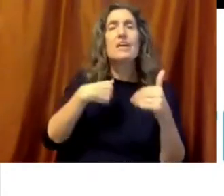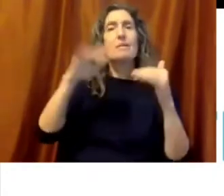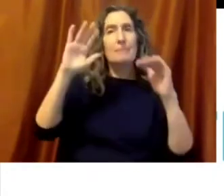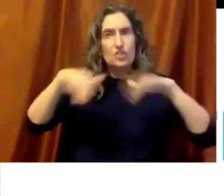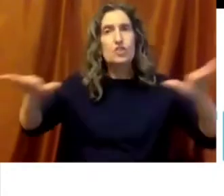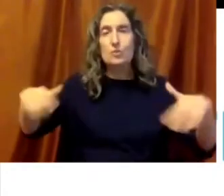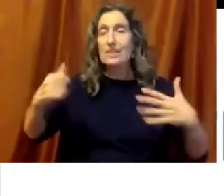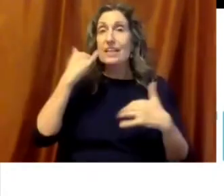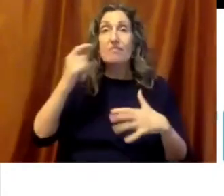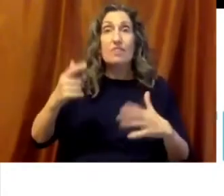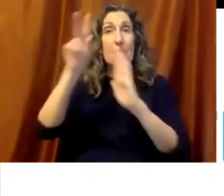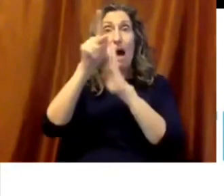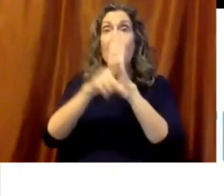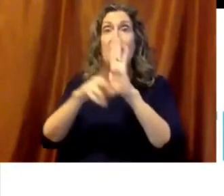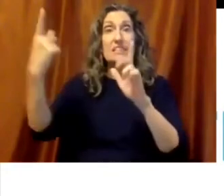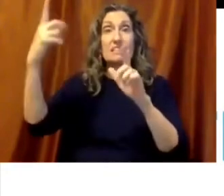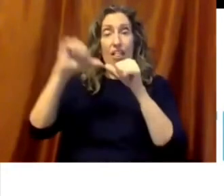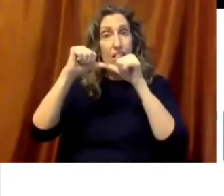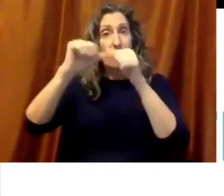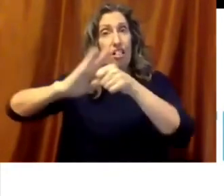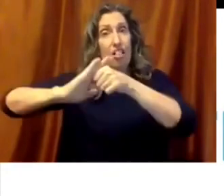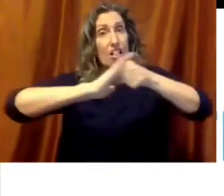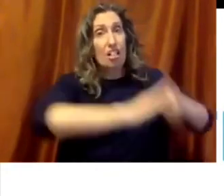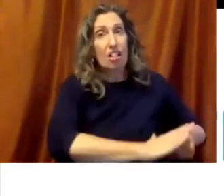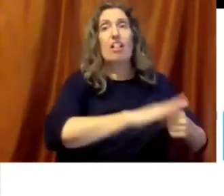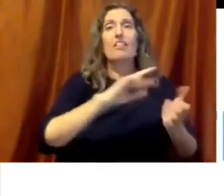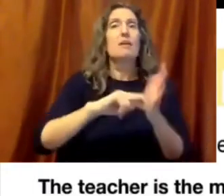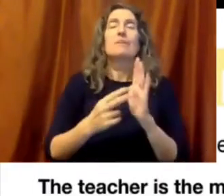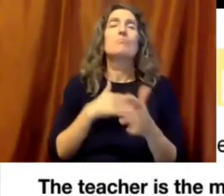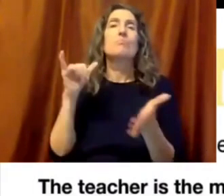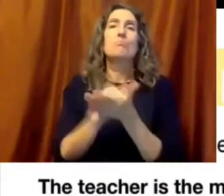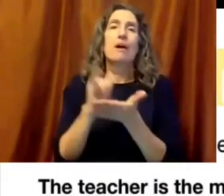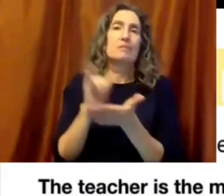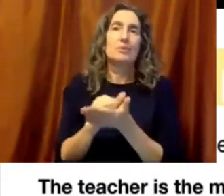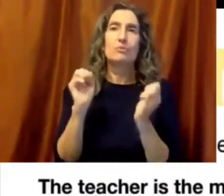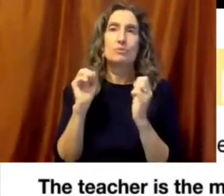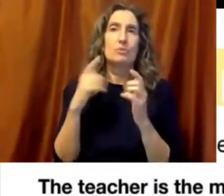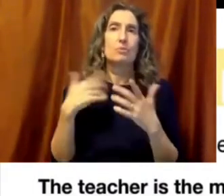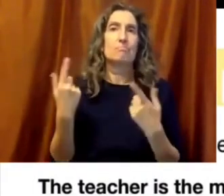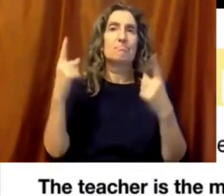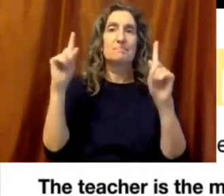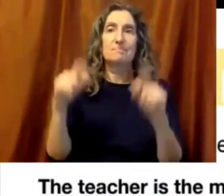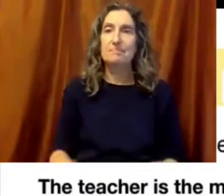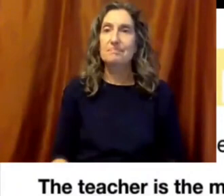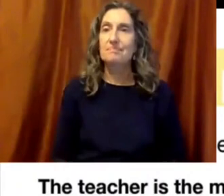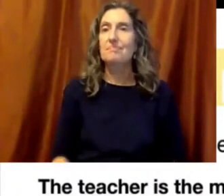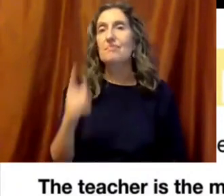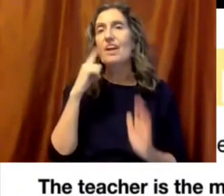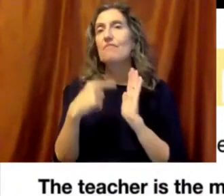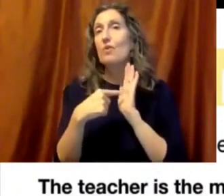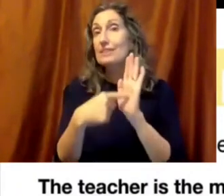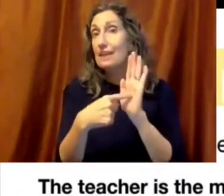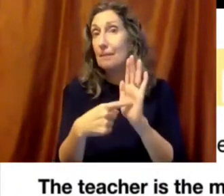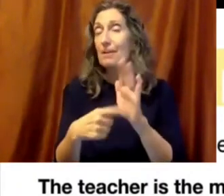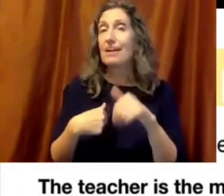will never, ever truly educate all of our kids. And I'm going to highlight one policy around teacher effectiveness. For